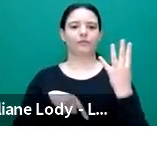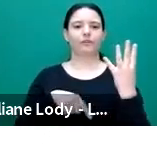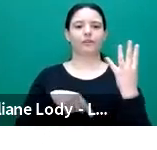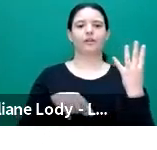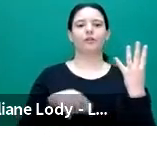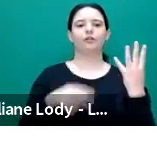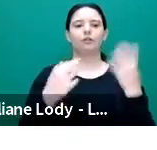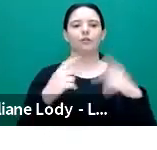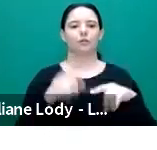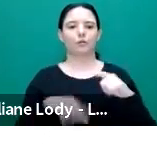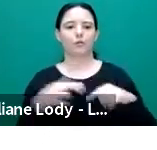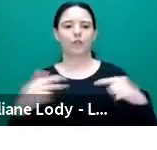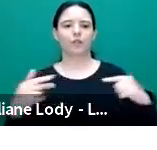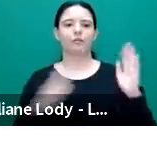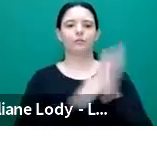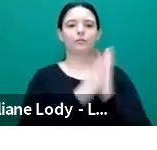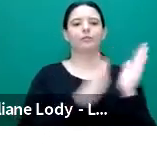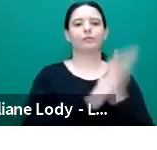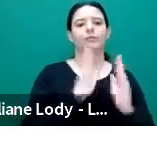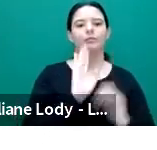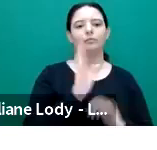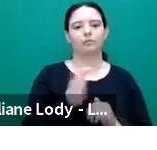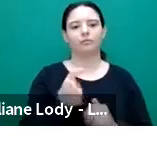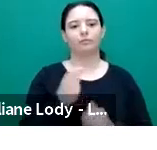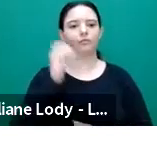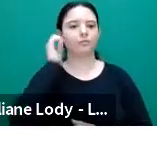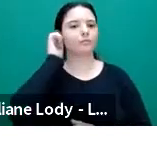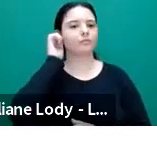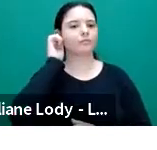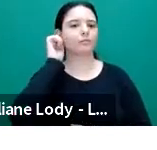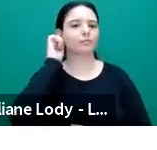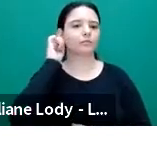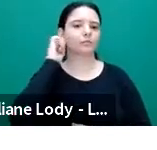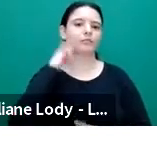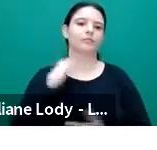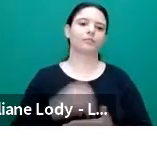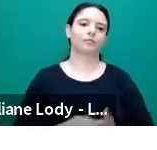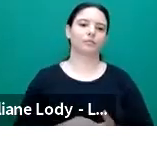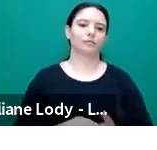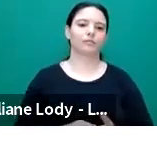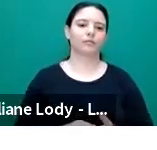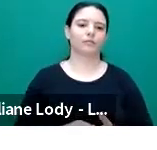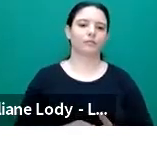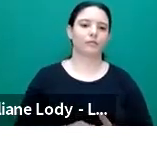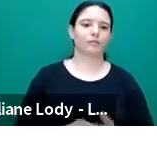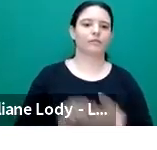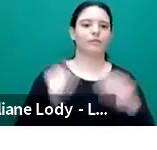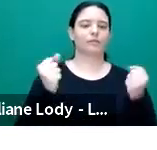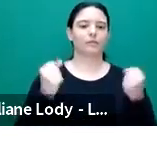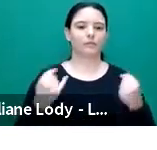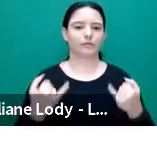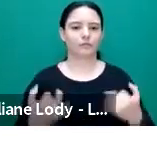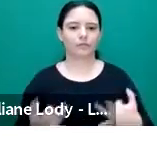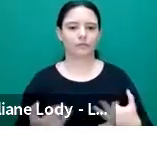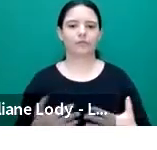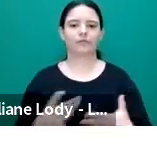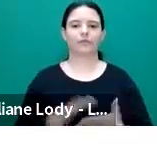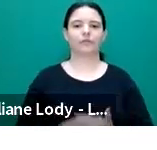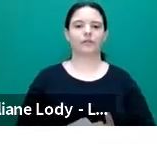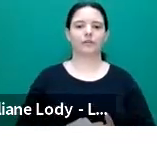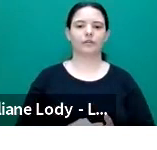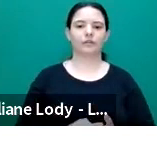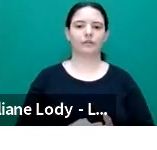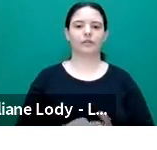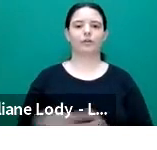and then Julie, Melissa and Teresa Jones, which are talking about these enriched communicative environments, and how we can create